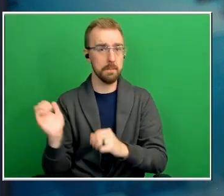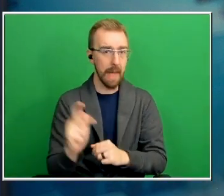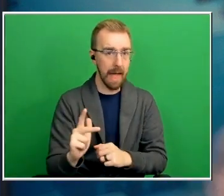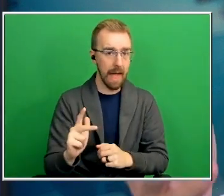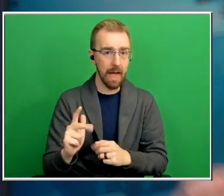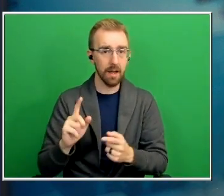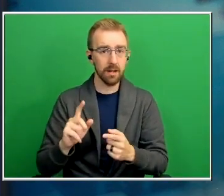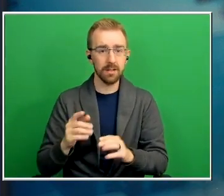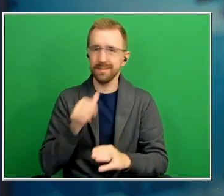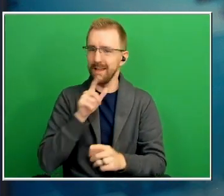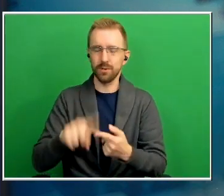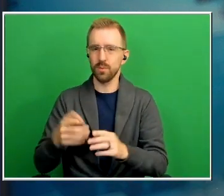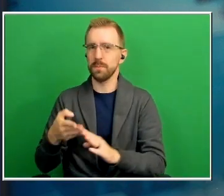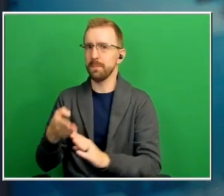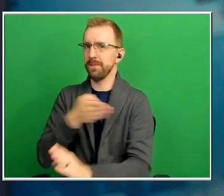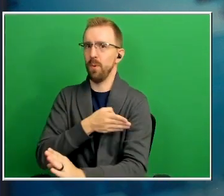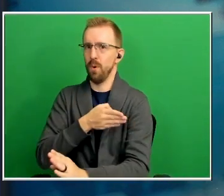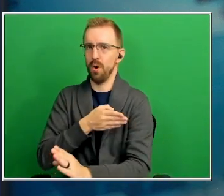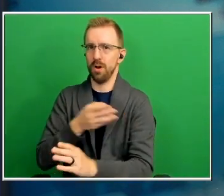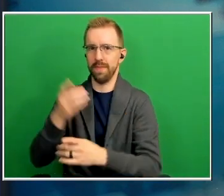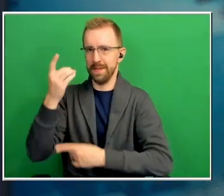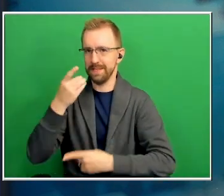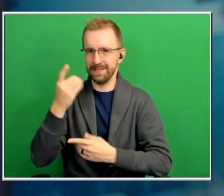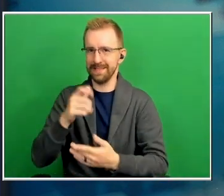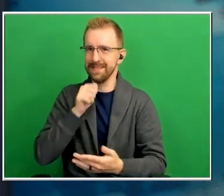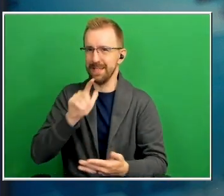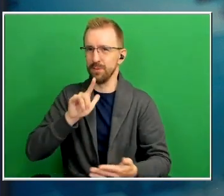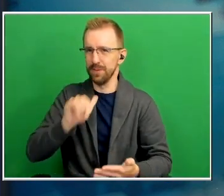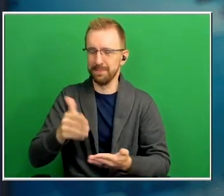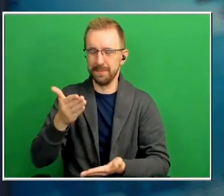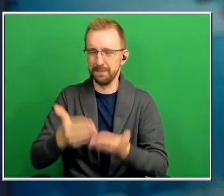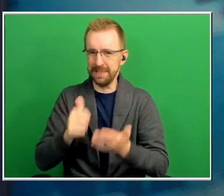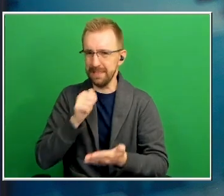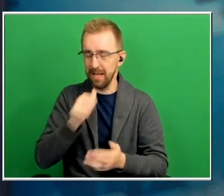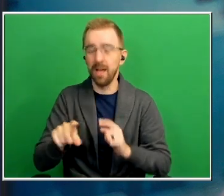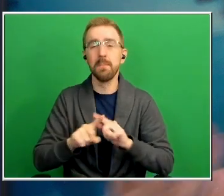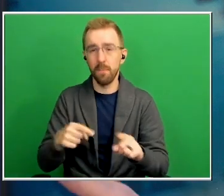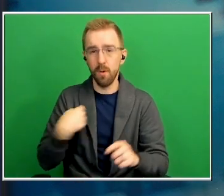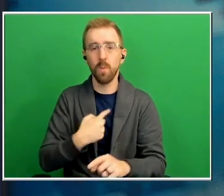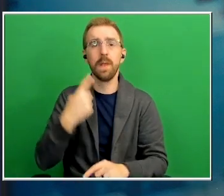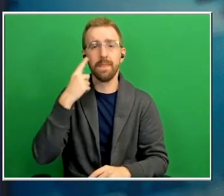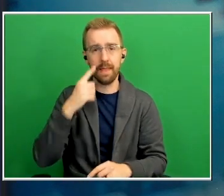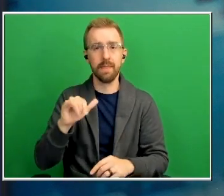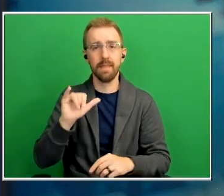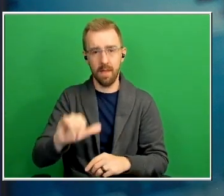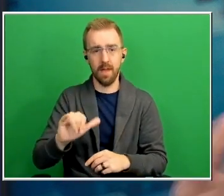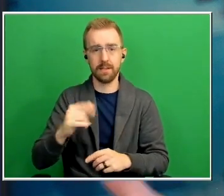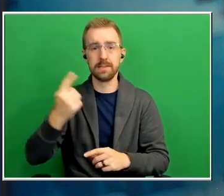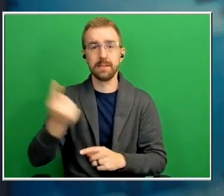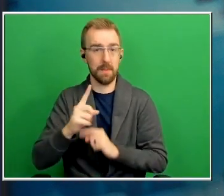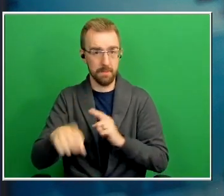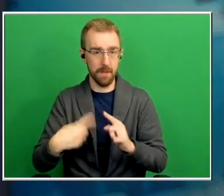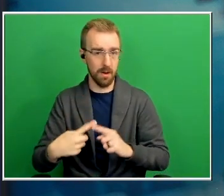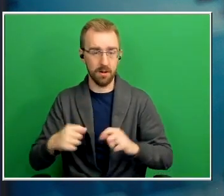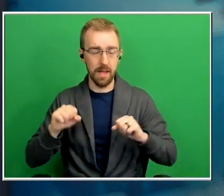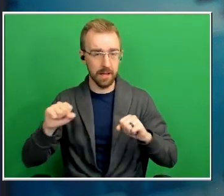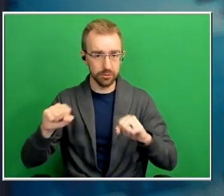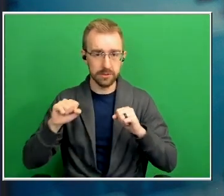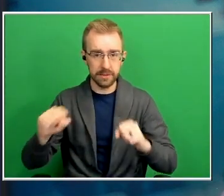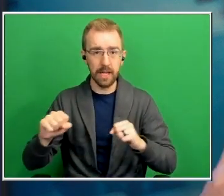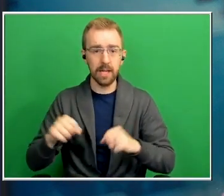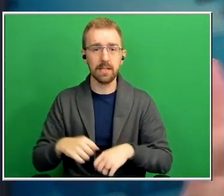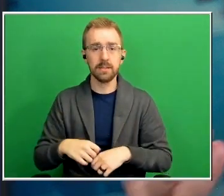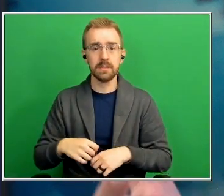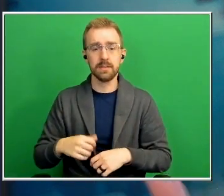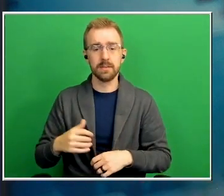you know level probably not but but we do think that something about exercise you know the vascular benefits or